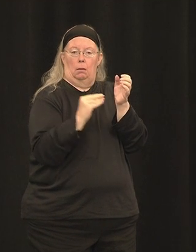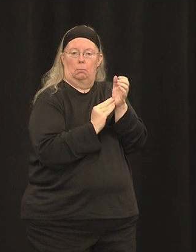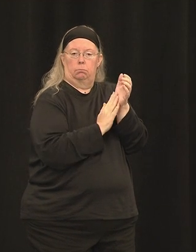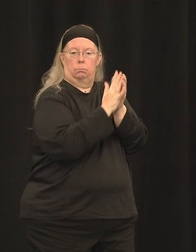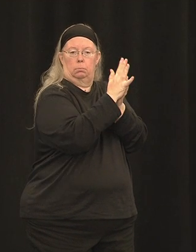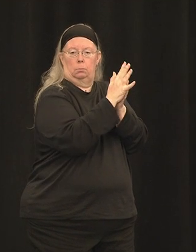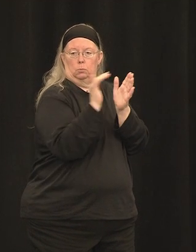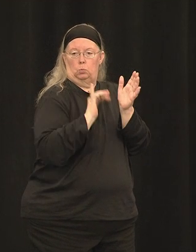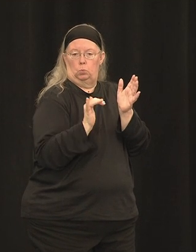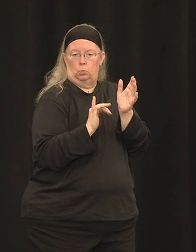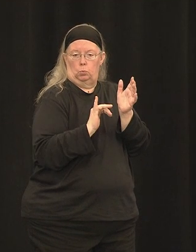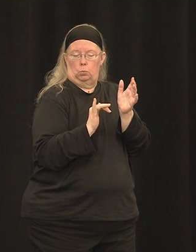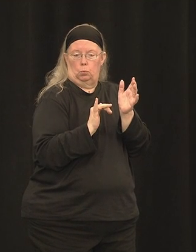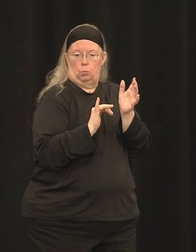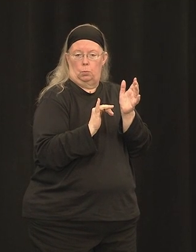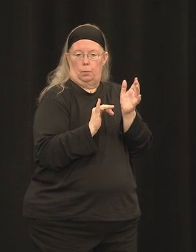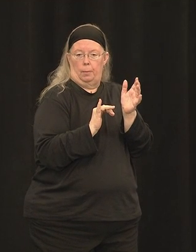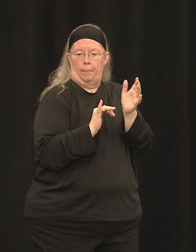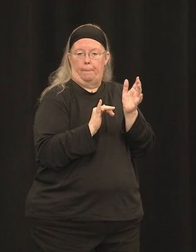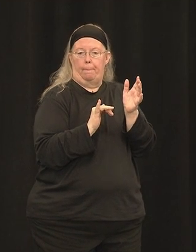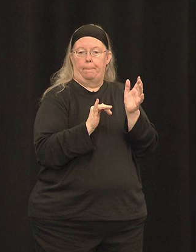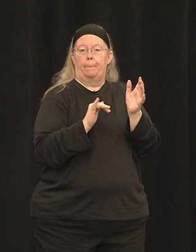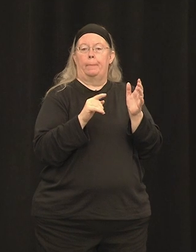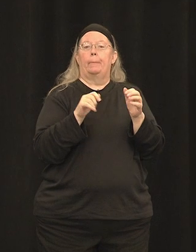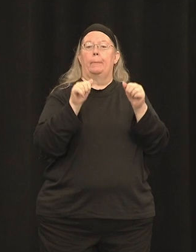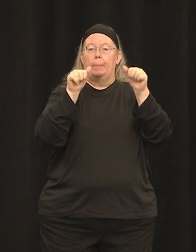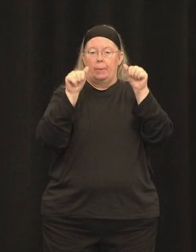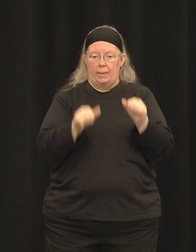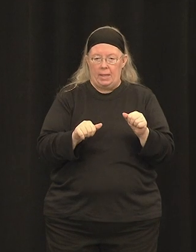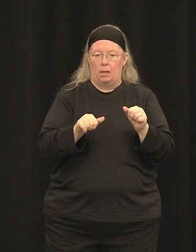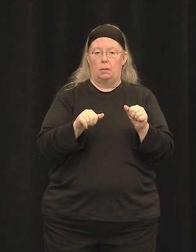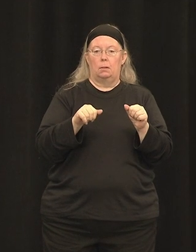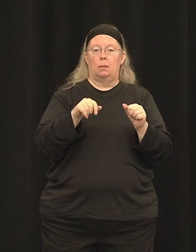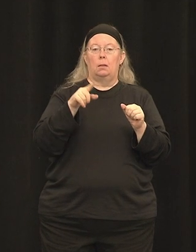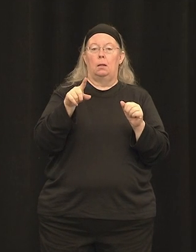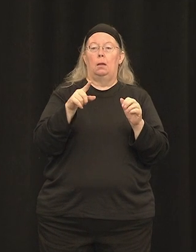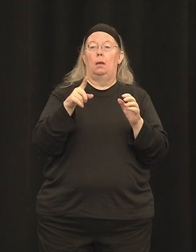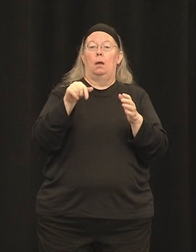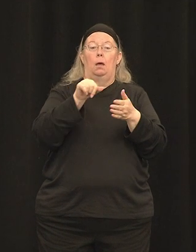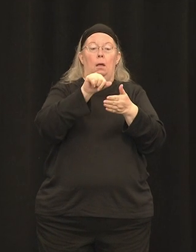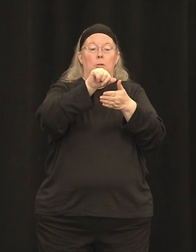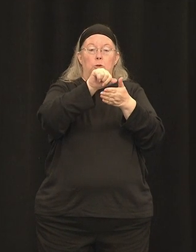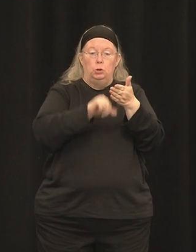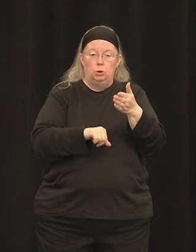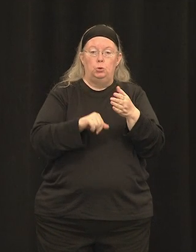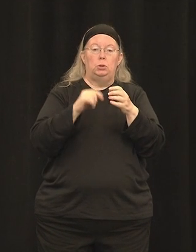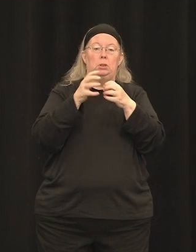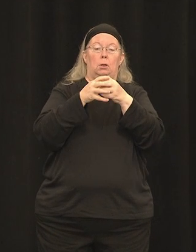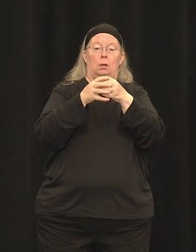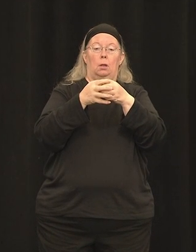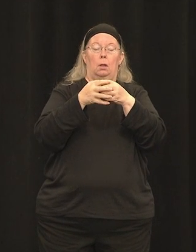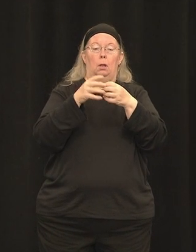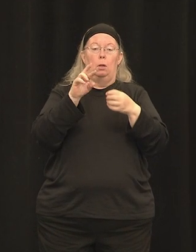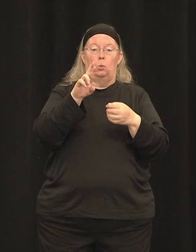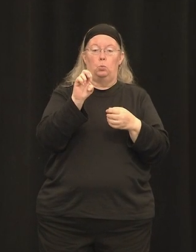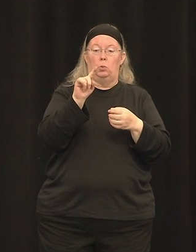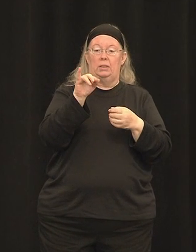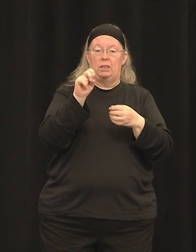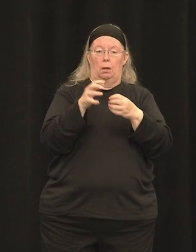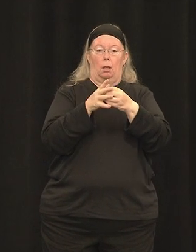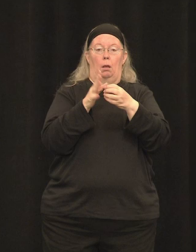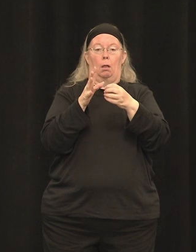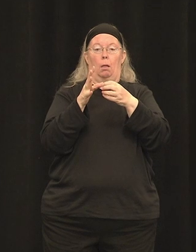we can do that without surgically detaching this region of the retina. So that's really good news. We know that we can drive full length expression of myosin